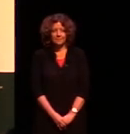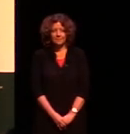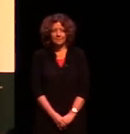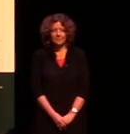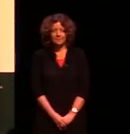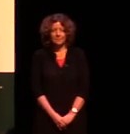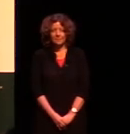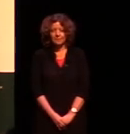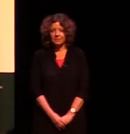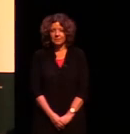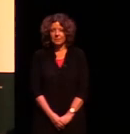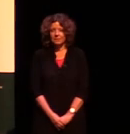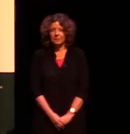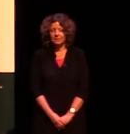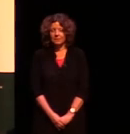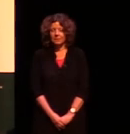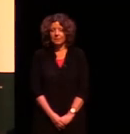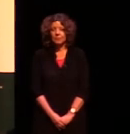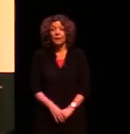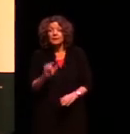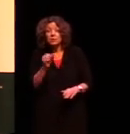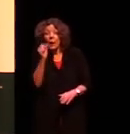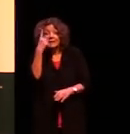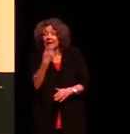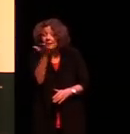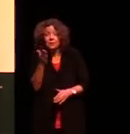Did you get all that?